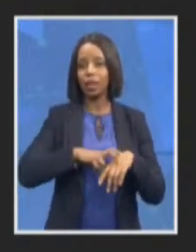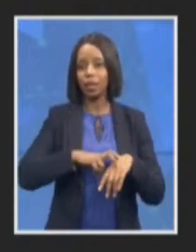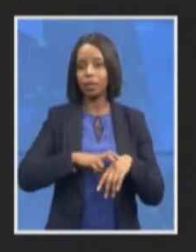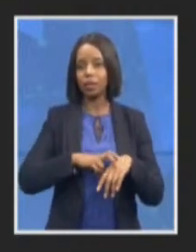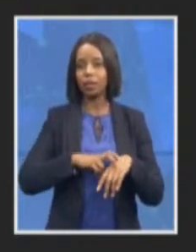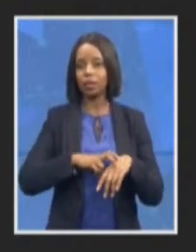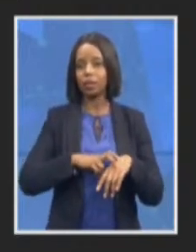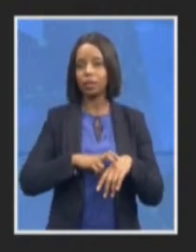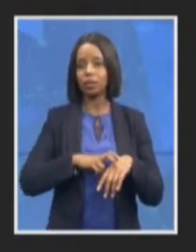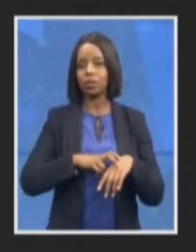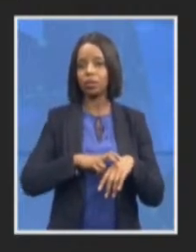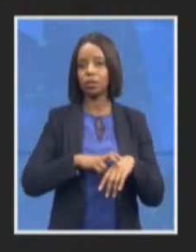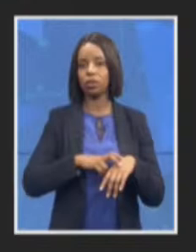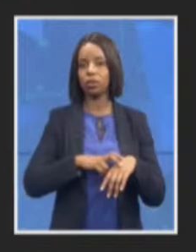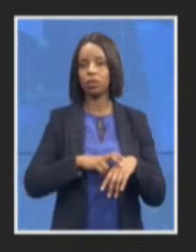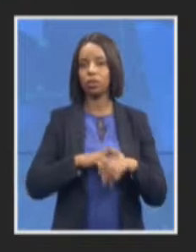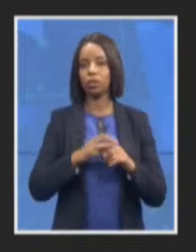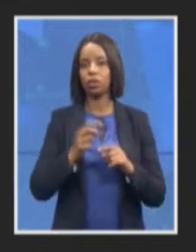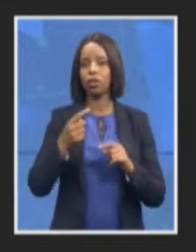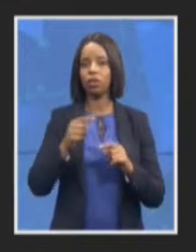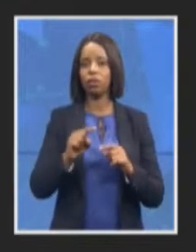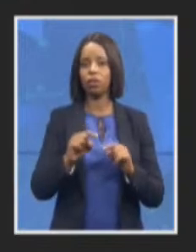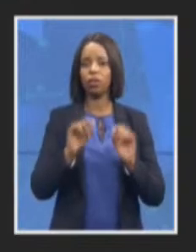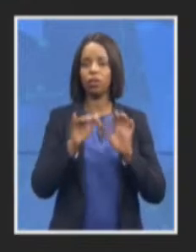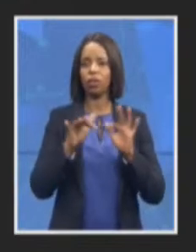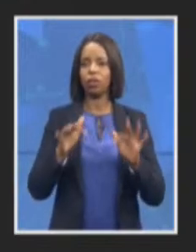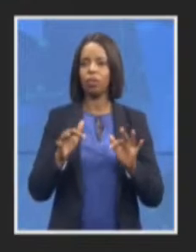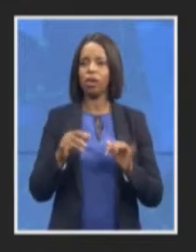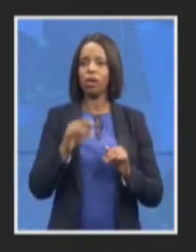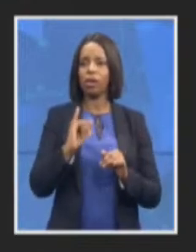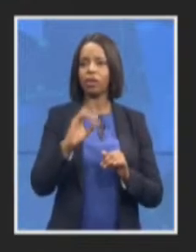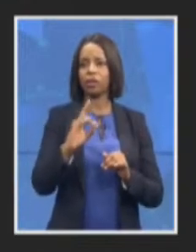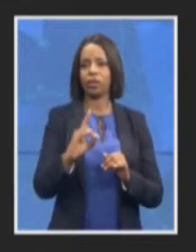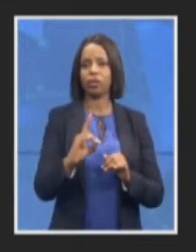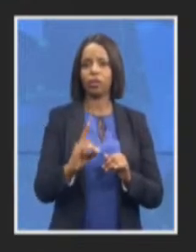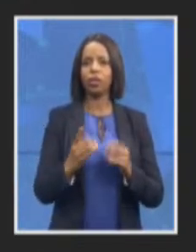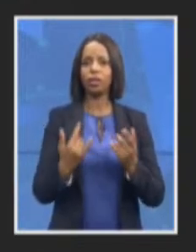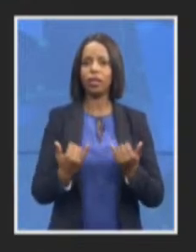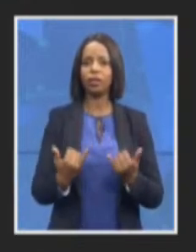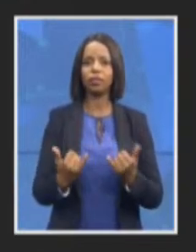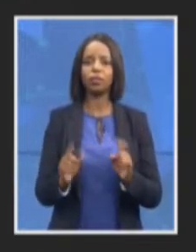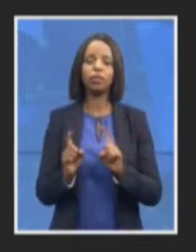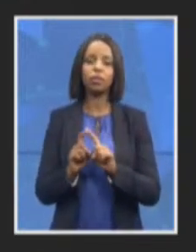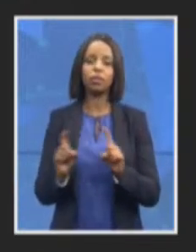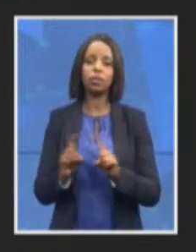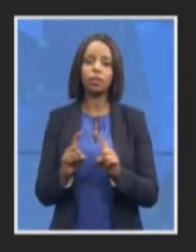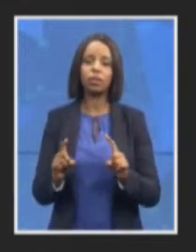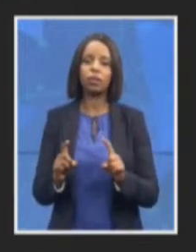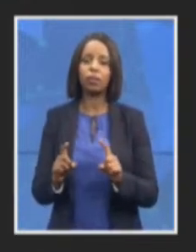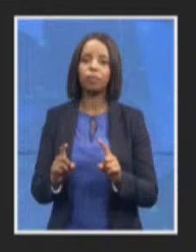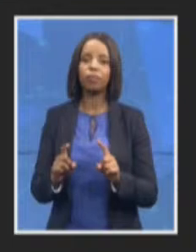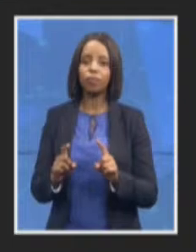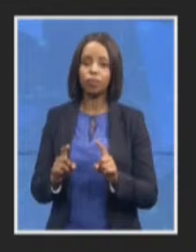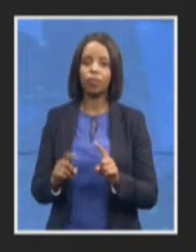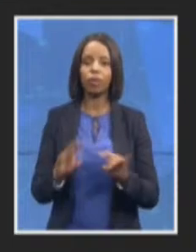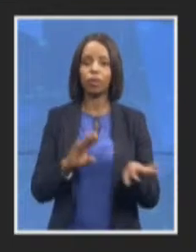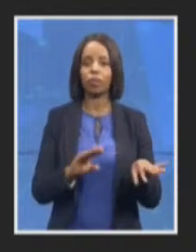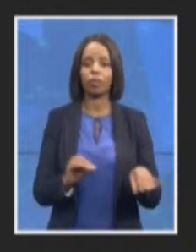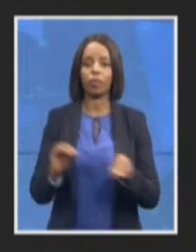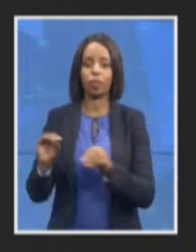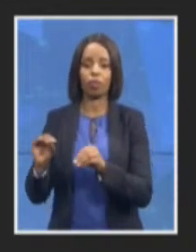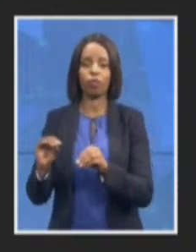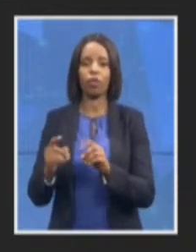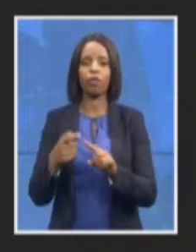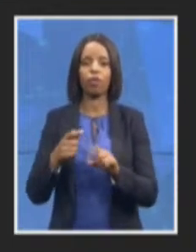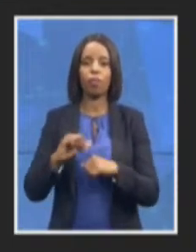the expansion plans over the coming months and years the process did take a little bit longer because it was a complicated